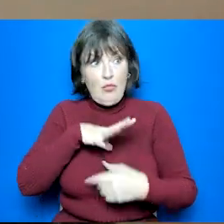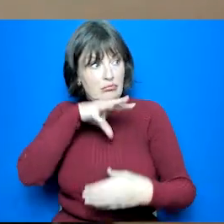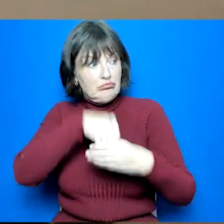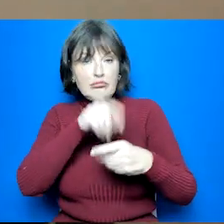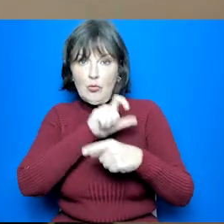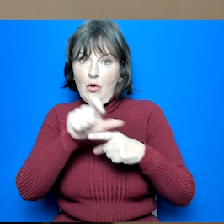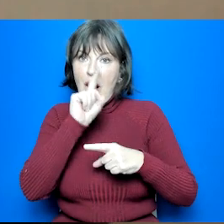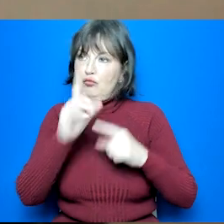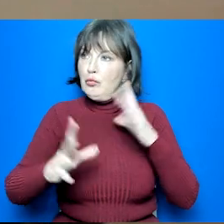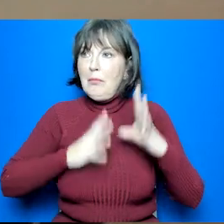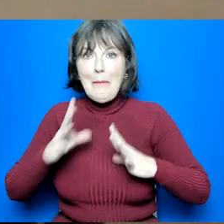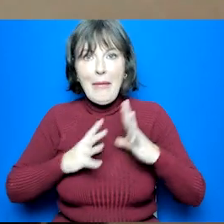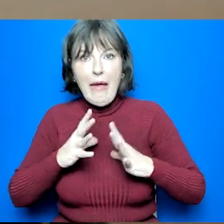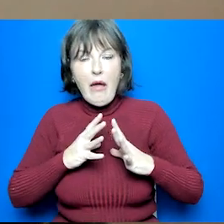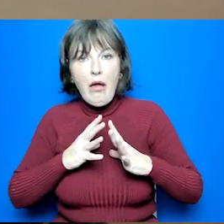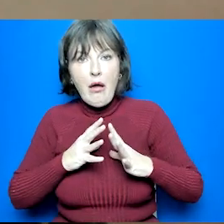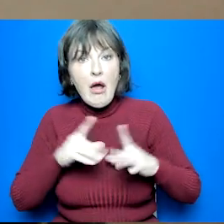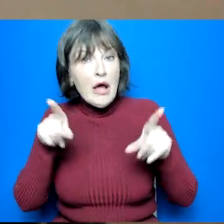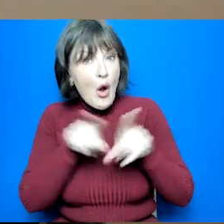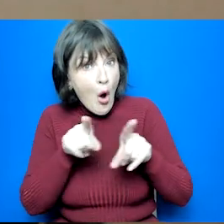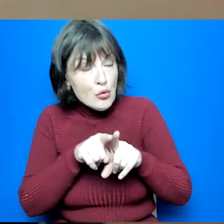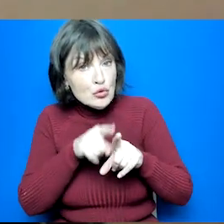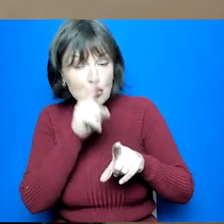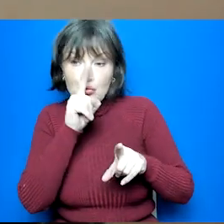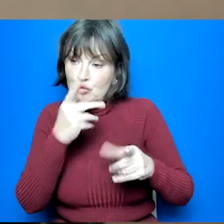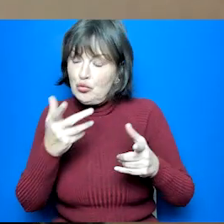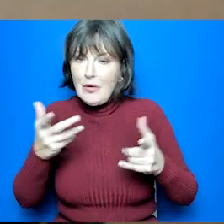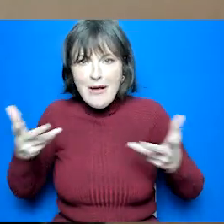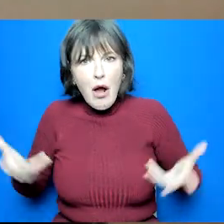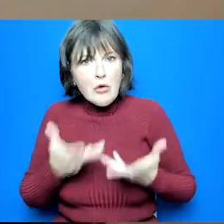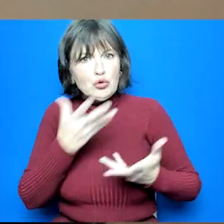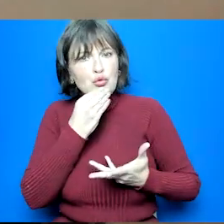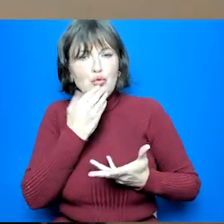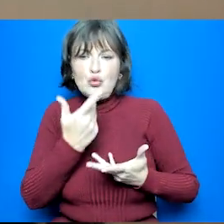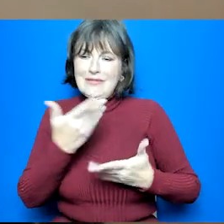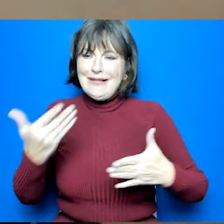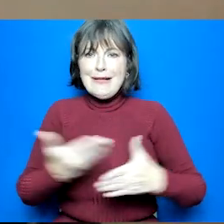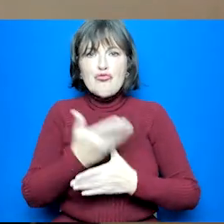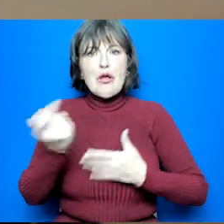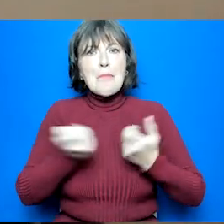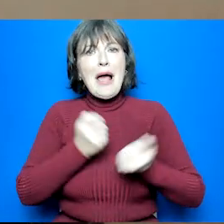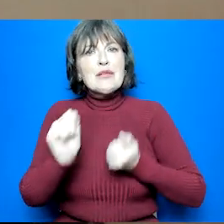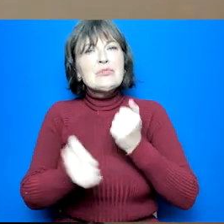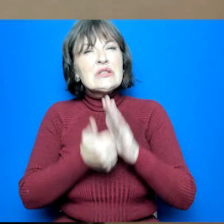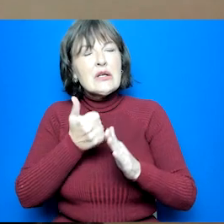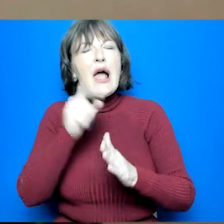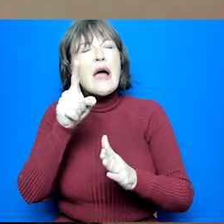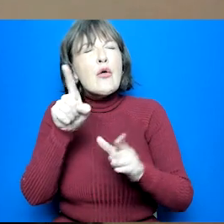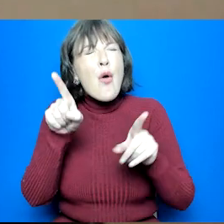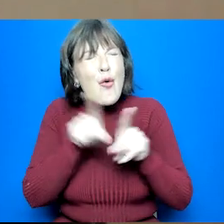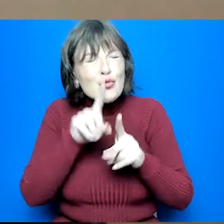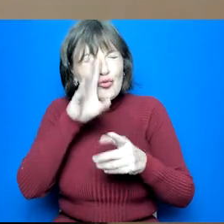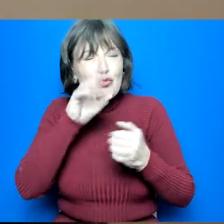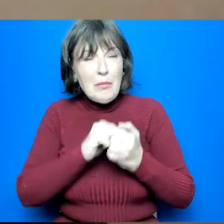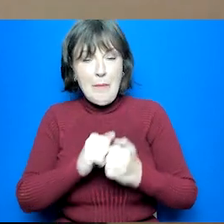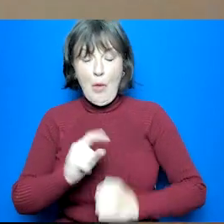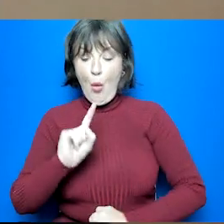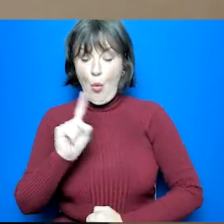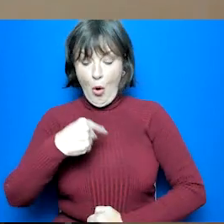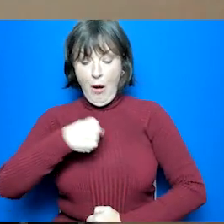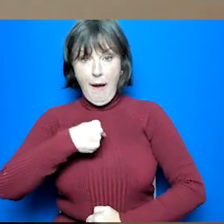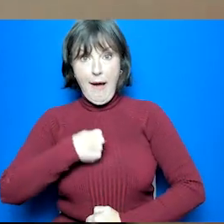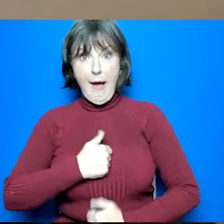course and remember to encourage them to use their career management skills as well and always bear in mind what are they good at and what will they enjoy.